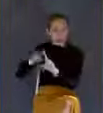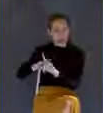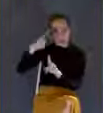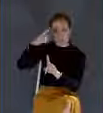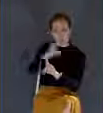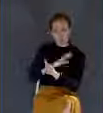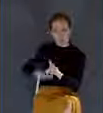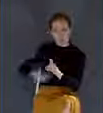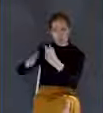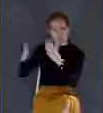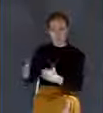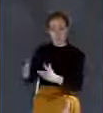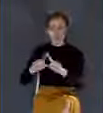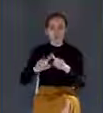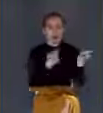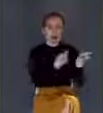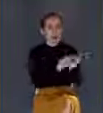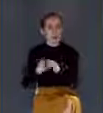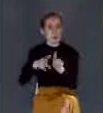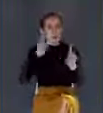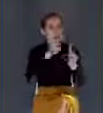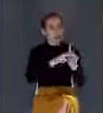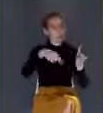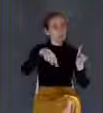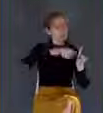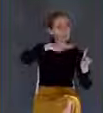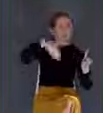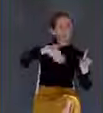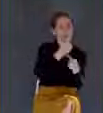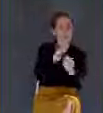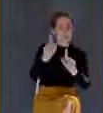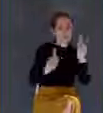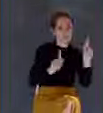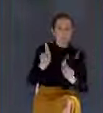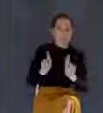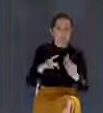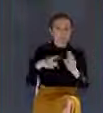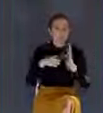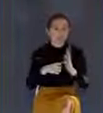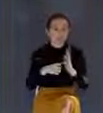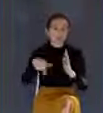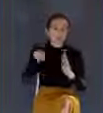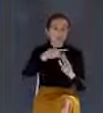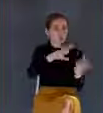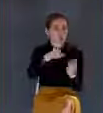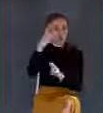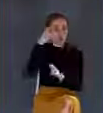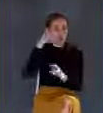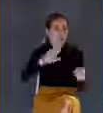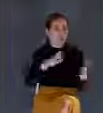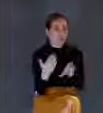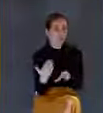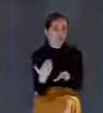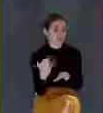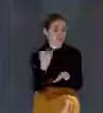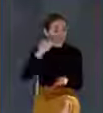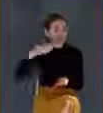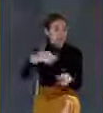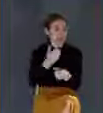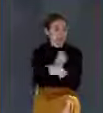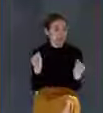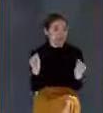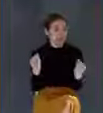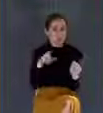example, are you ready if death should come before the second coming? You can't guarantee me that you're not going to die today or